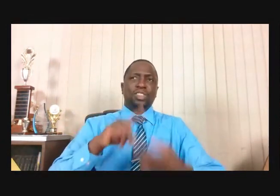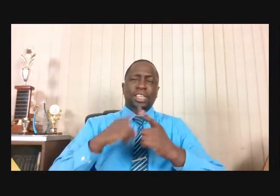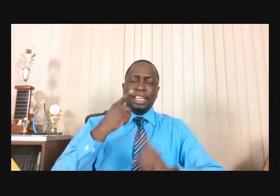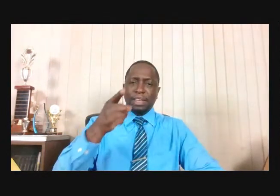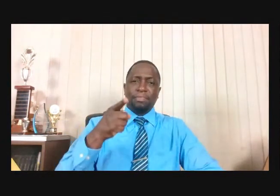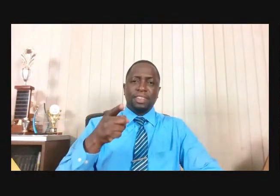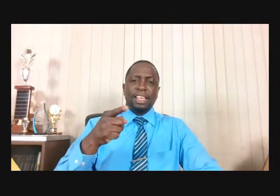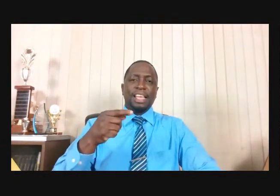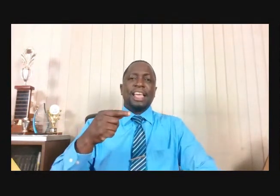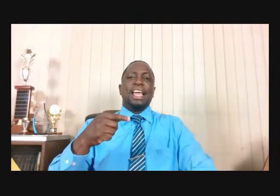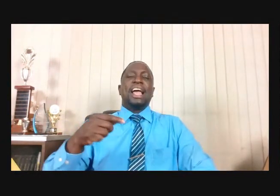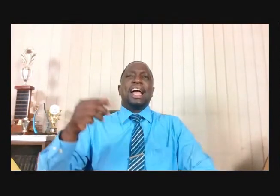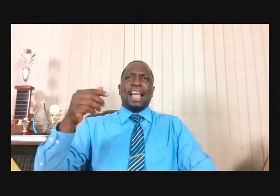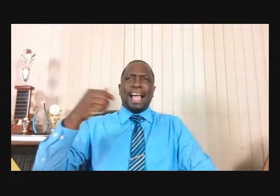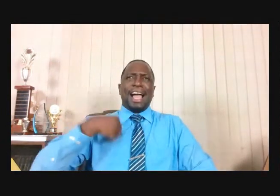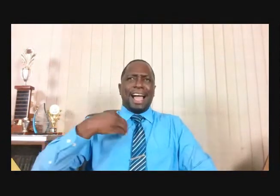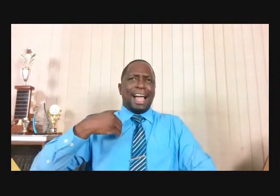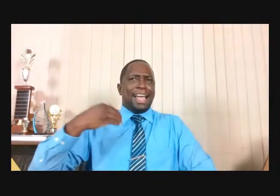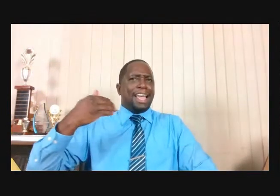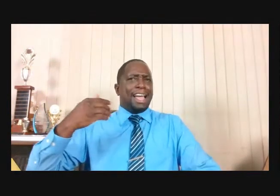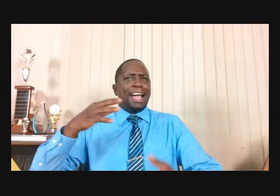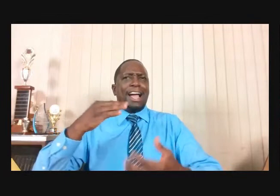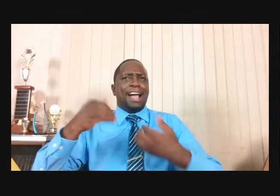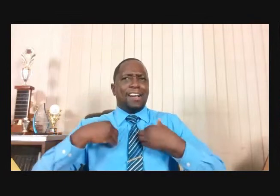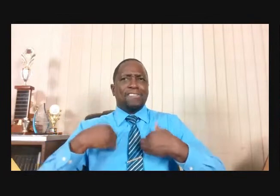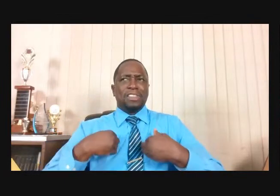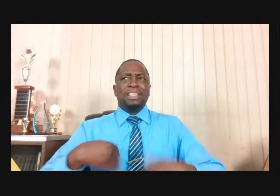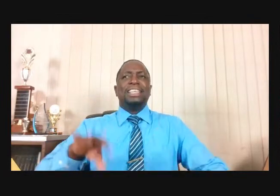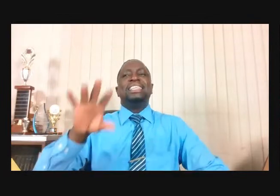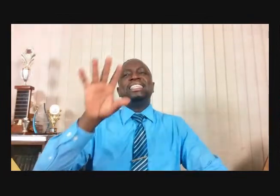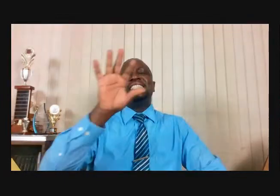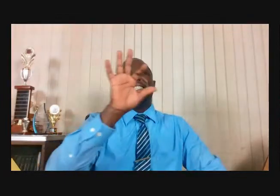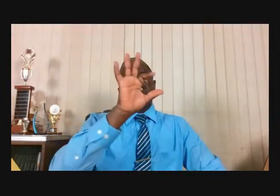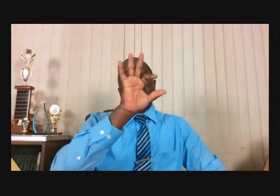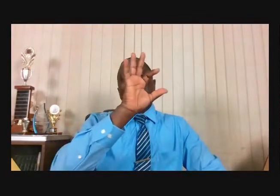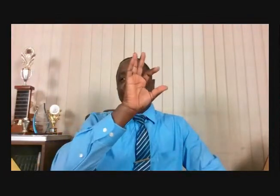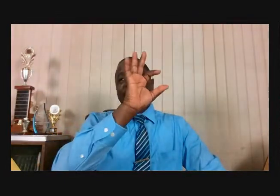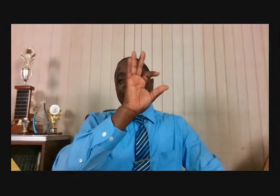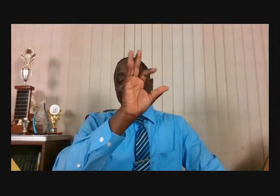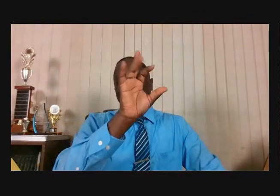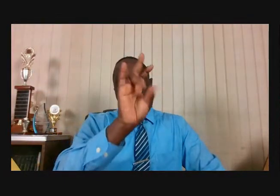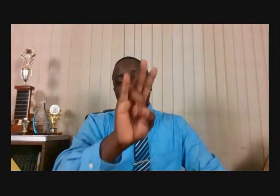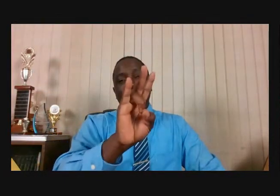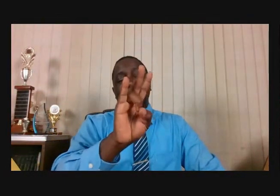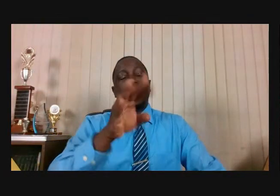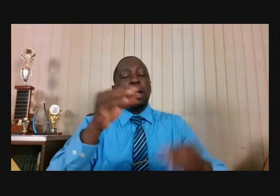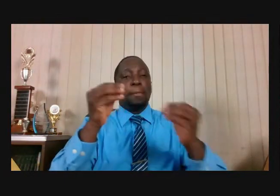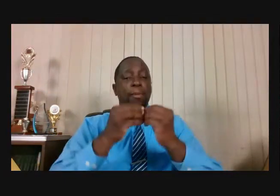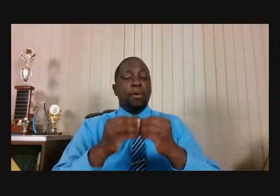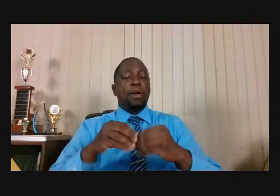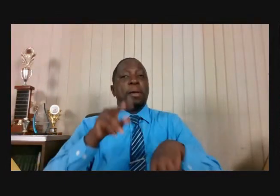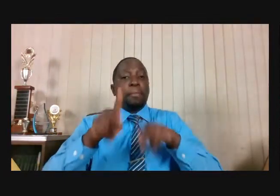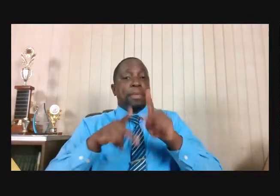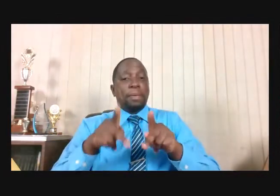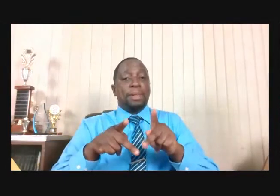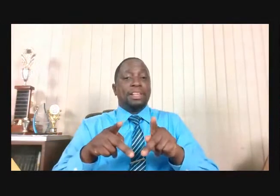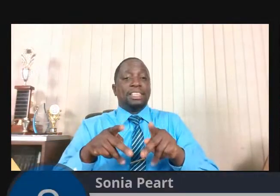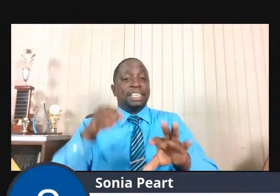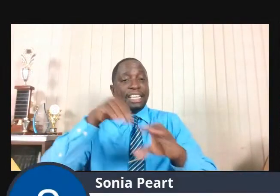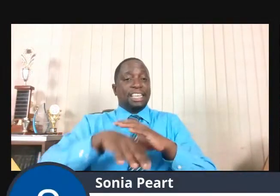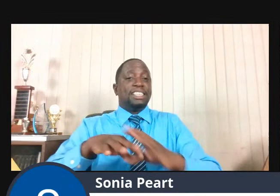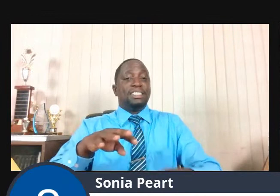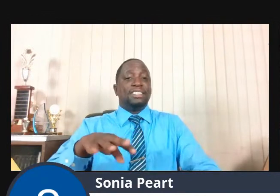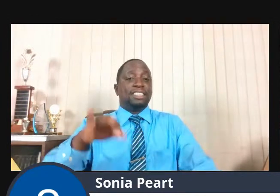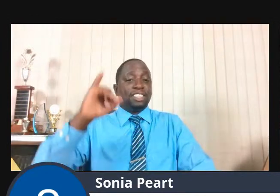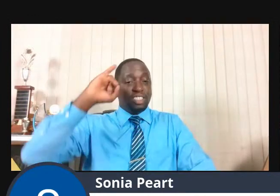left me 7,000 in Israel, all the knees which have not bowed unto